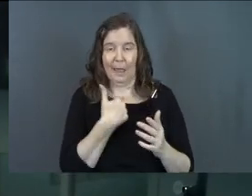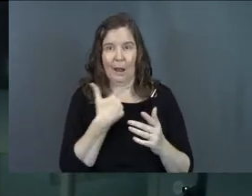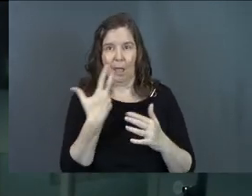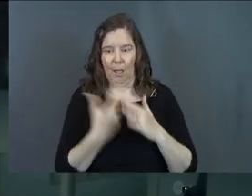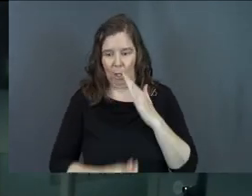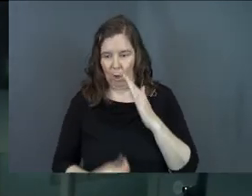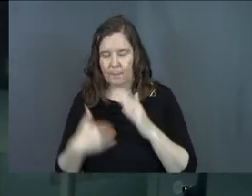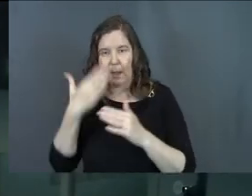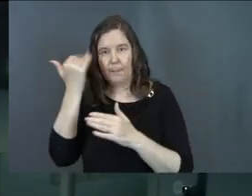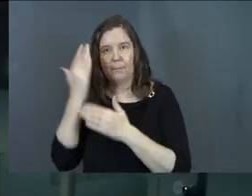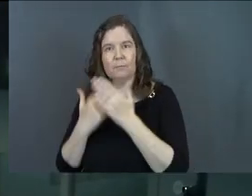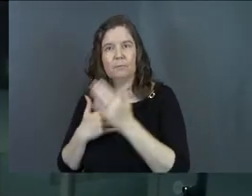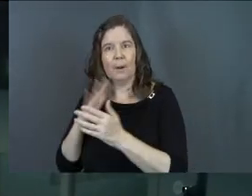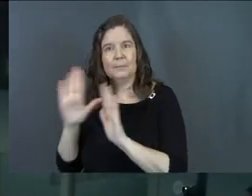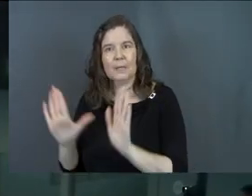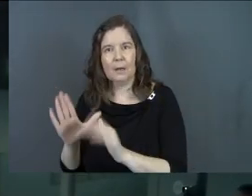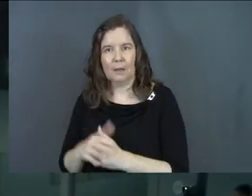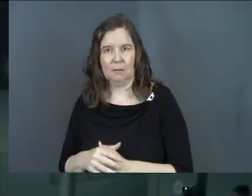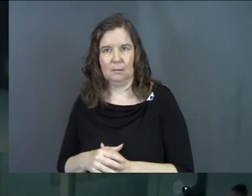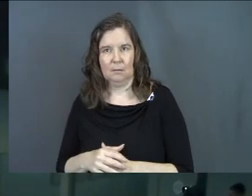then I've lost my part from Sunday.